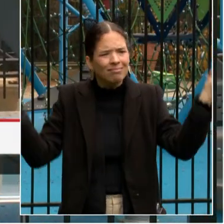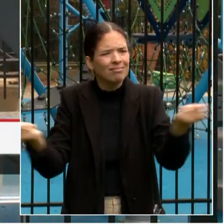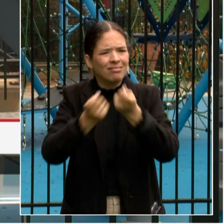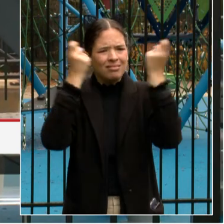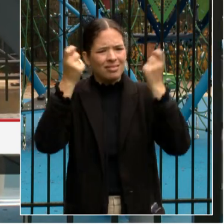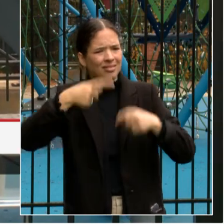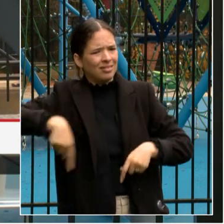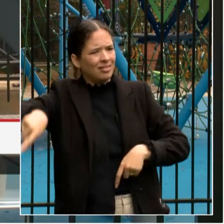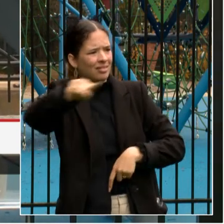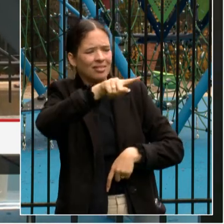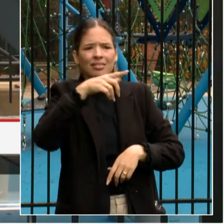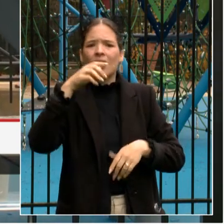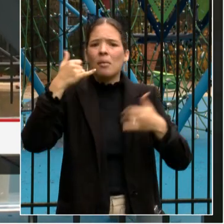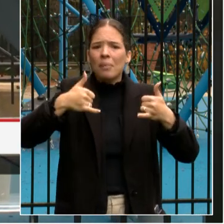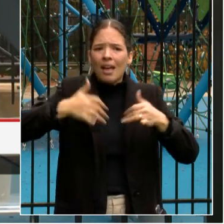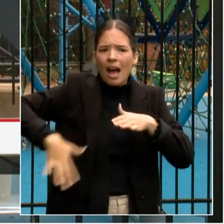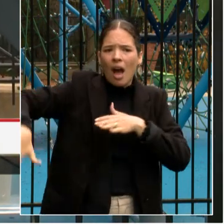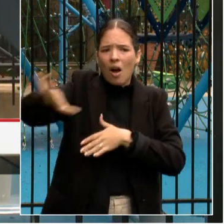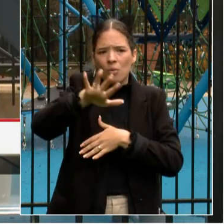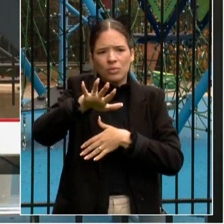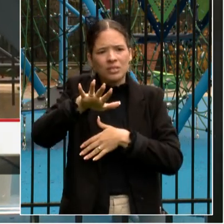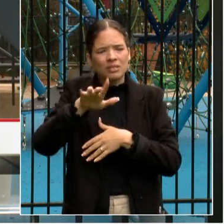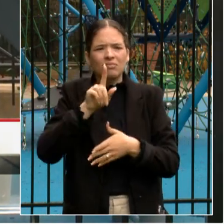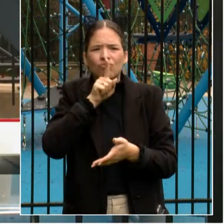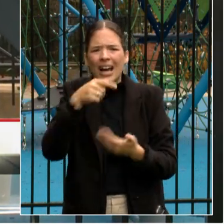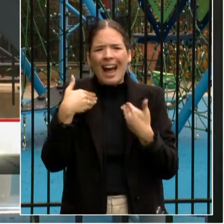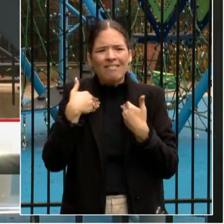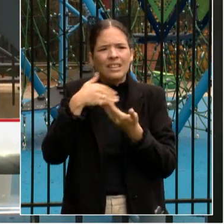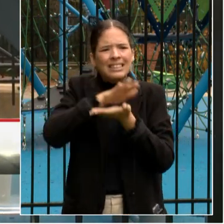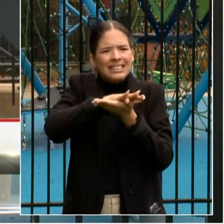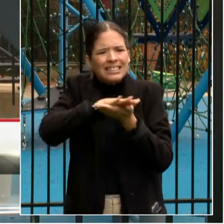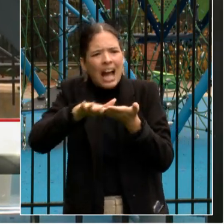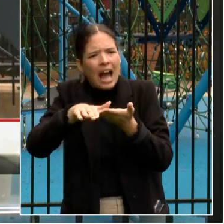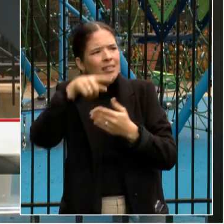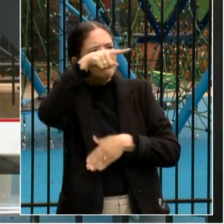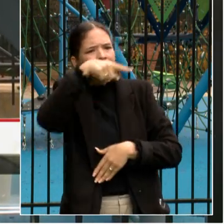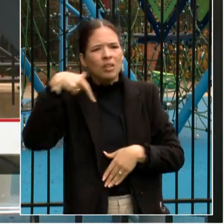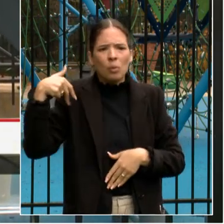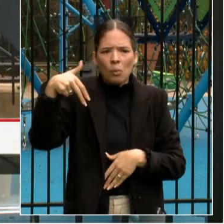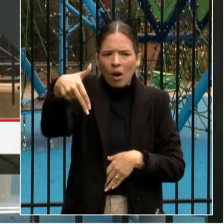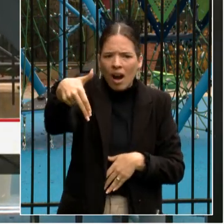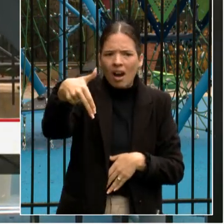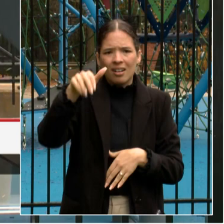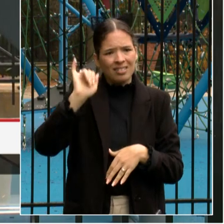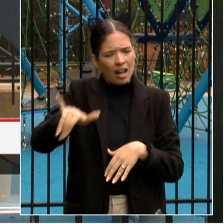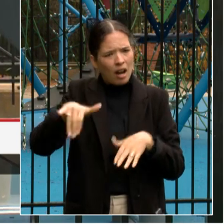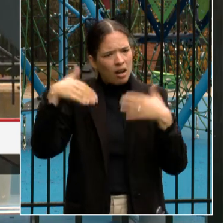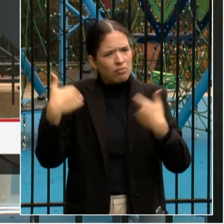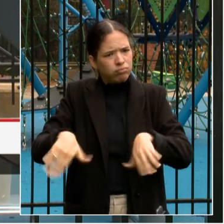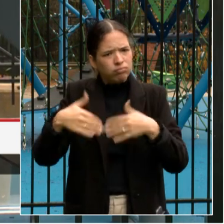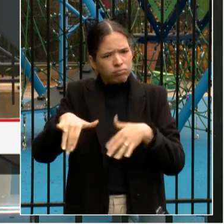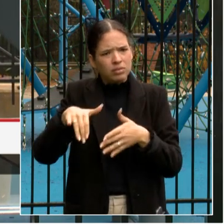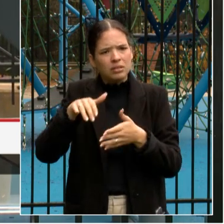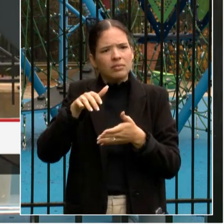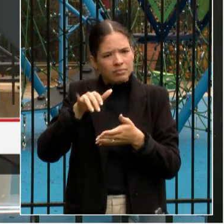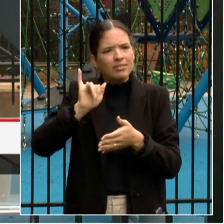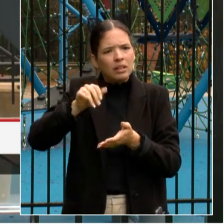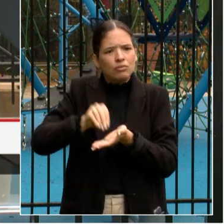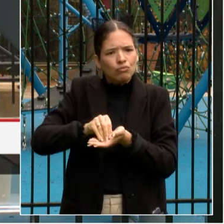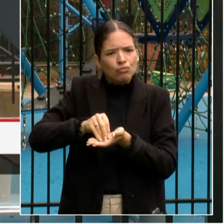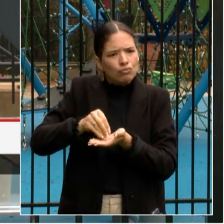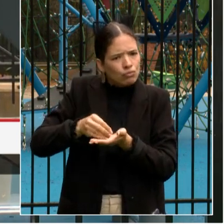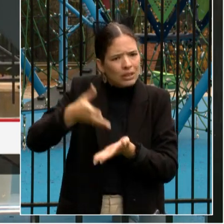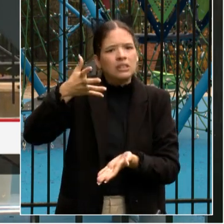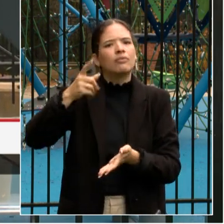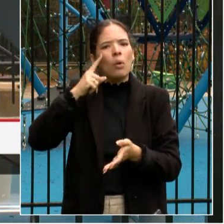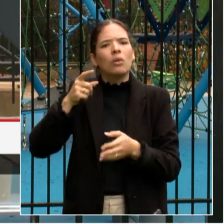in the Kindness Walk. This annual walk raises money to feed families in need throughout D.C. and is